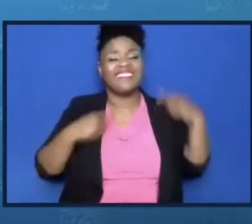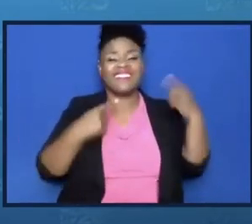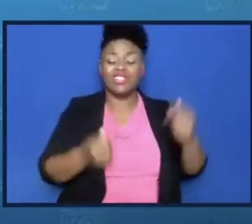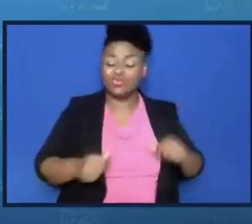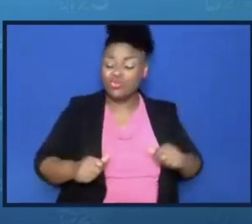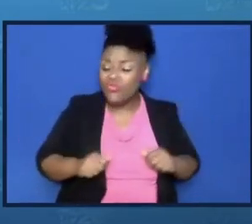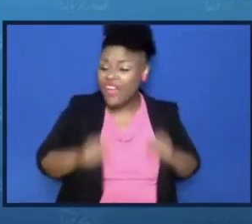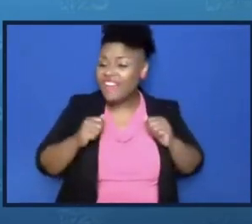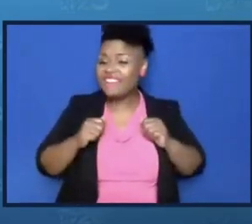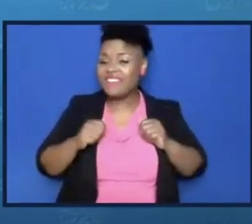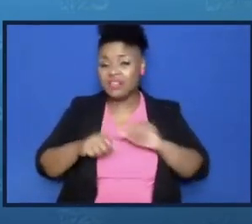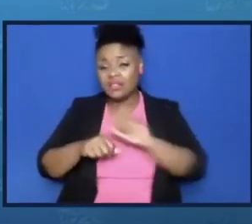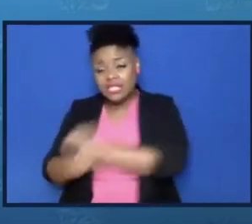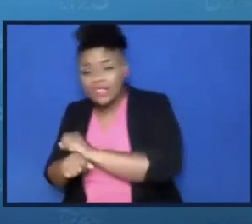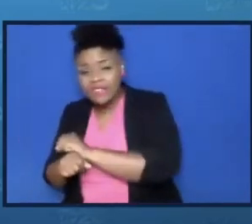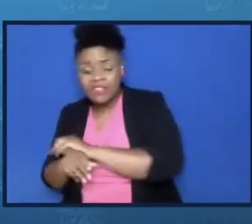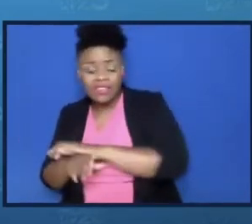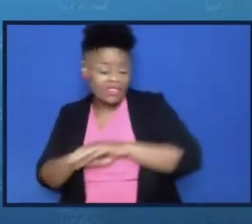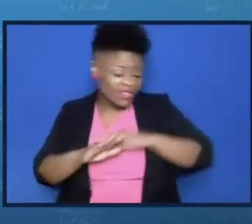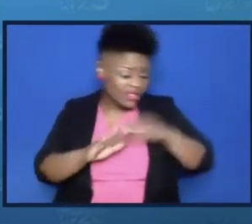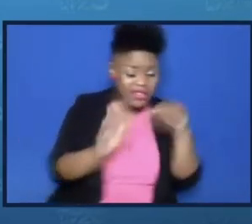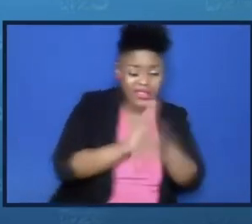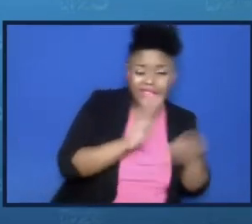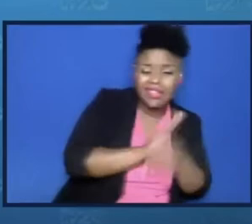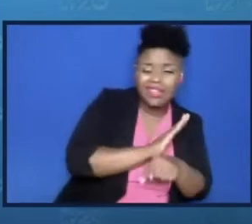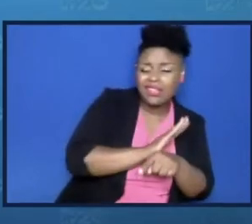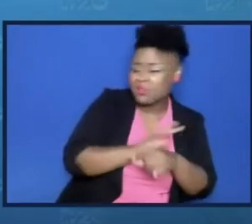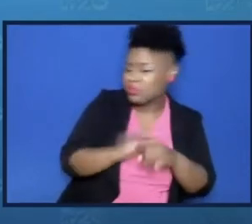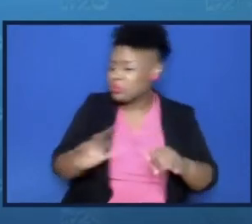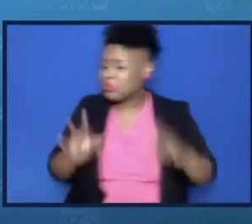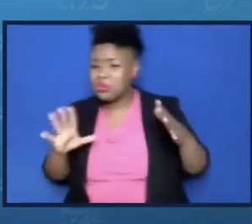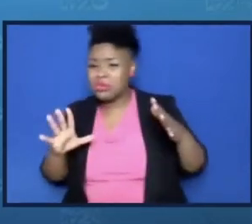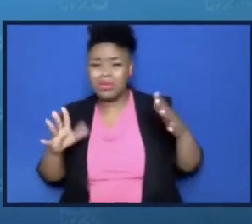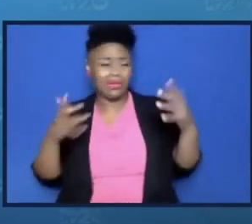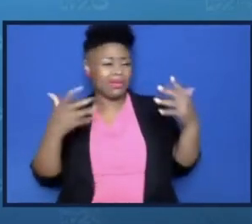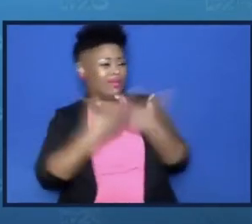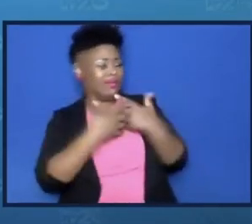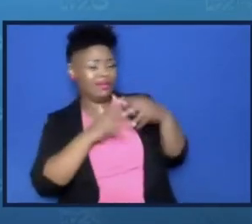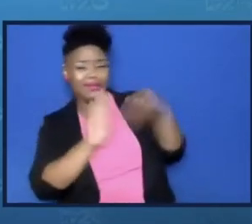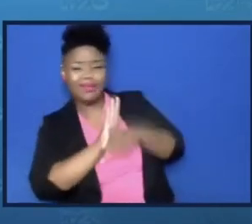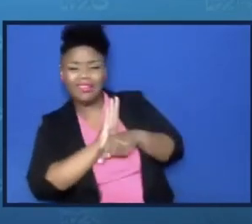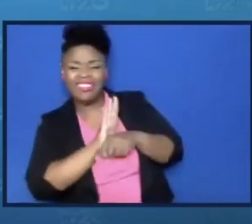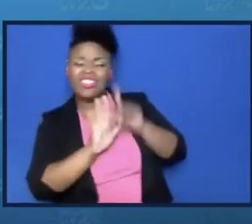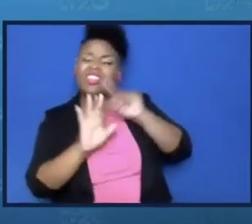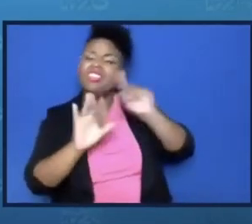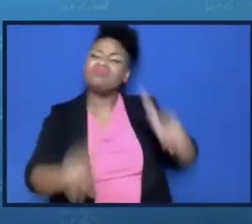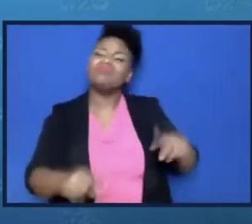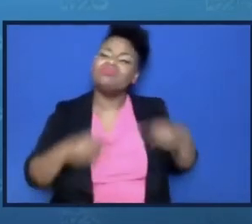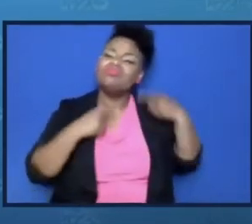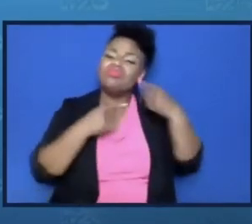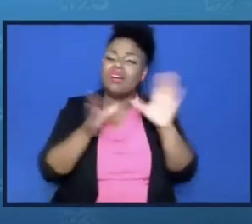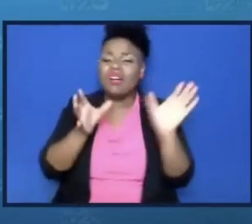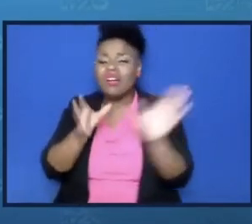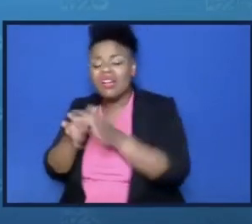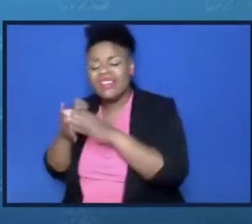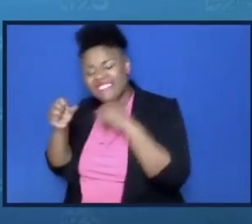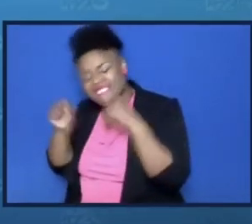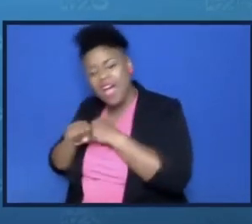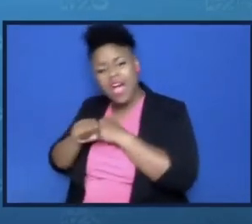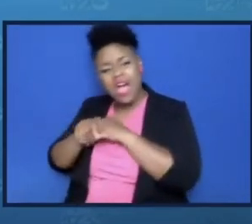policies, but throughout our past, tribal nations have fought for and helped build this country.